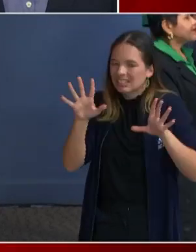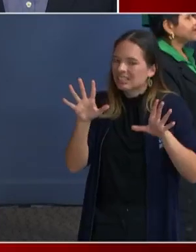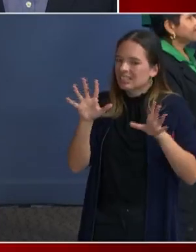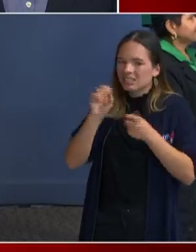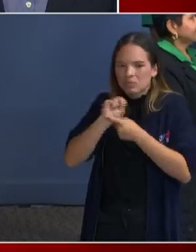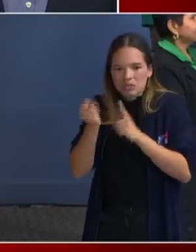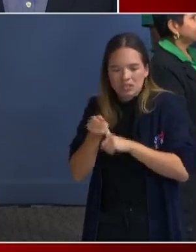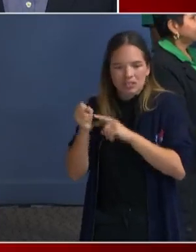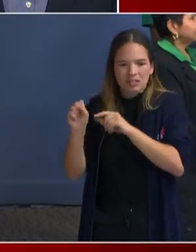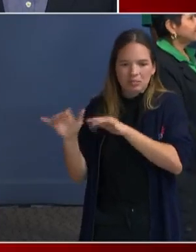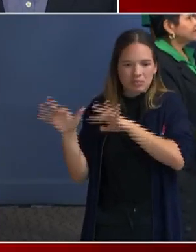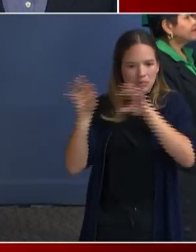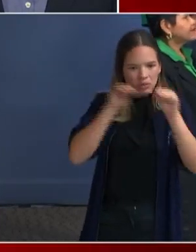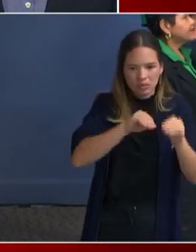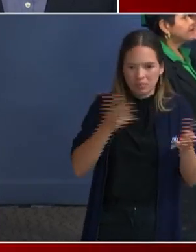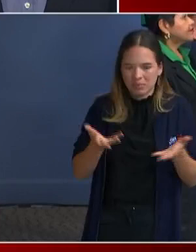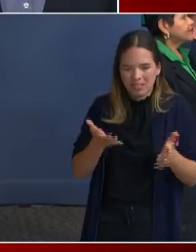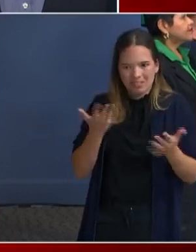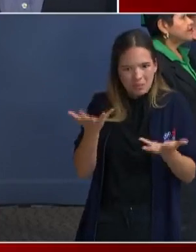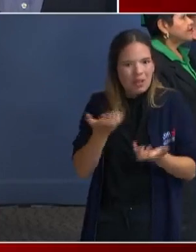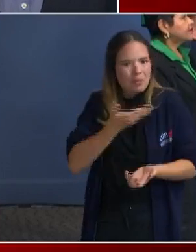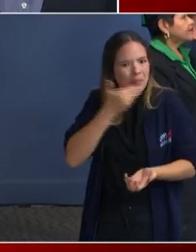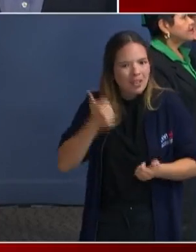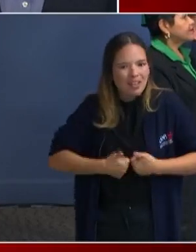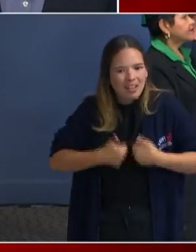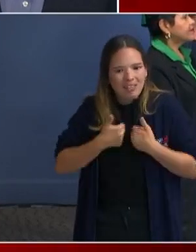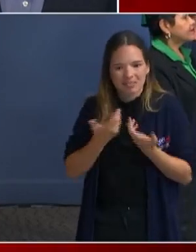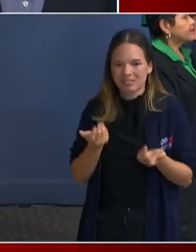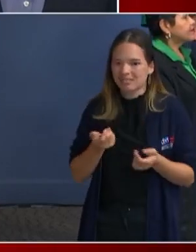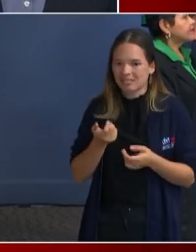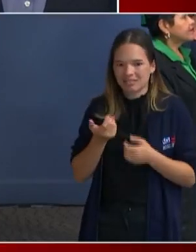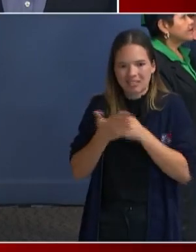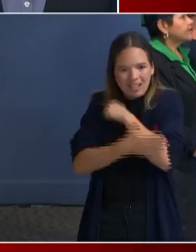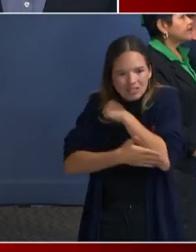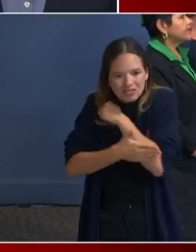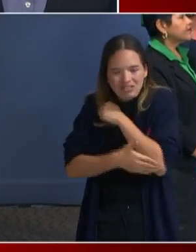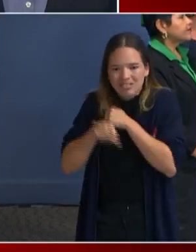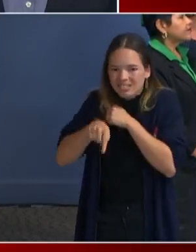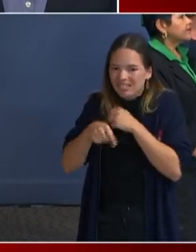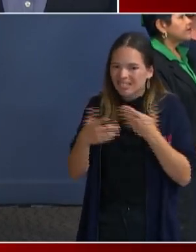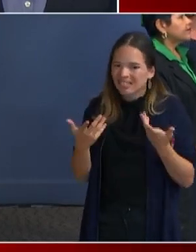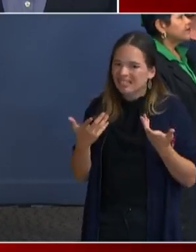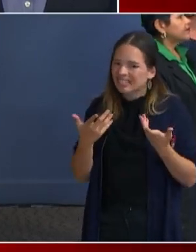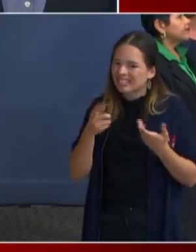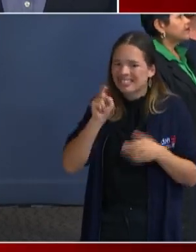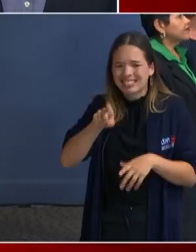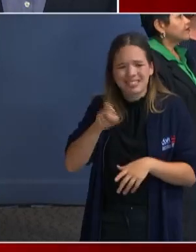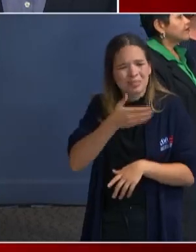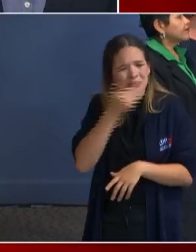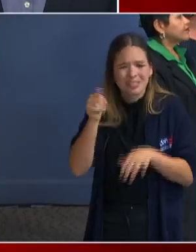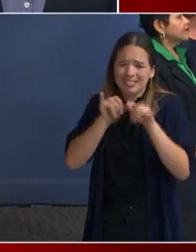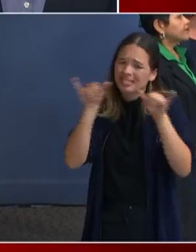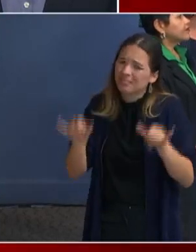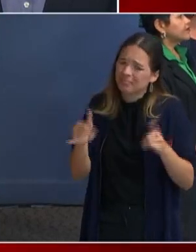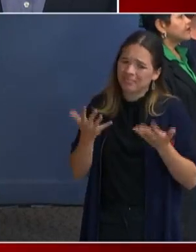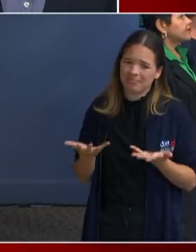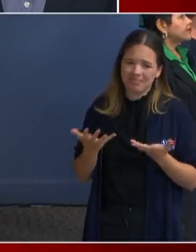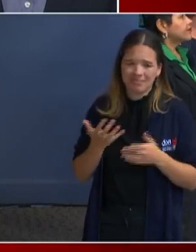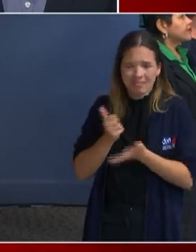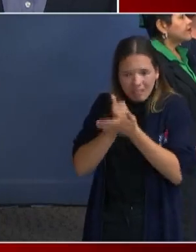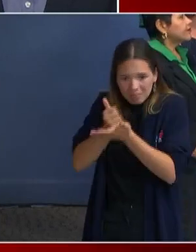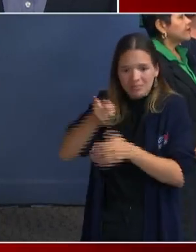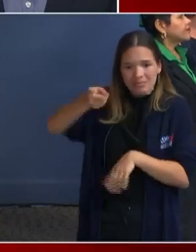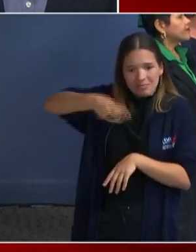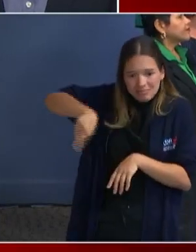And our country, uh, it really has to have a reasonable system where people can come to our country and